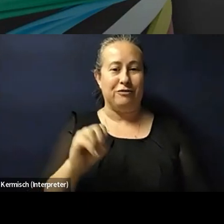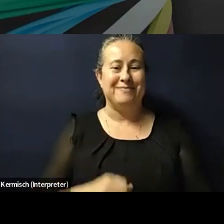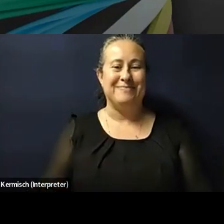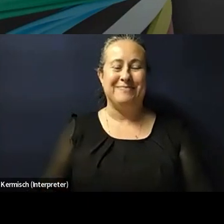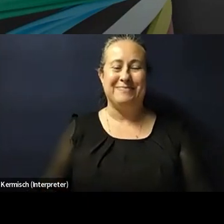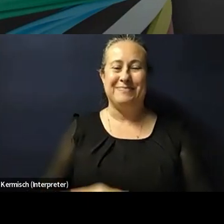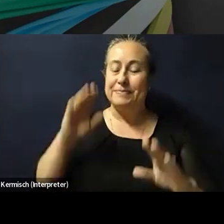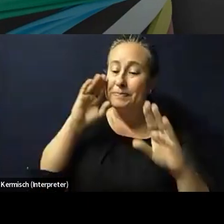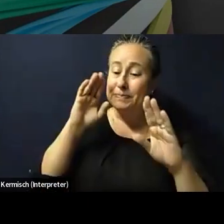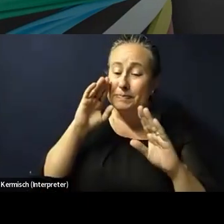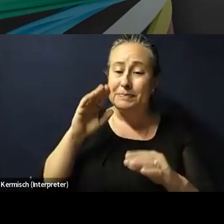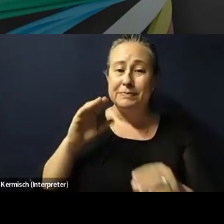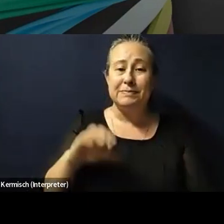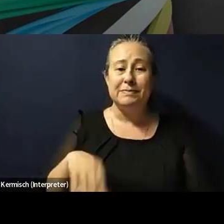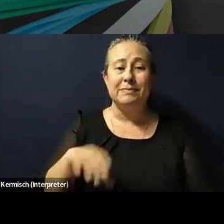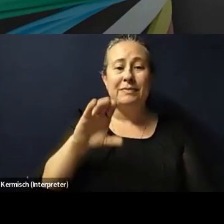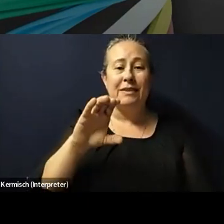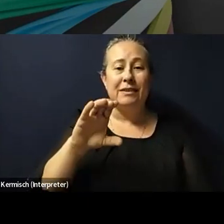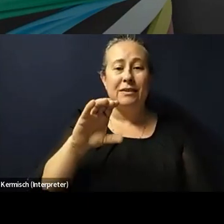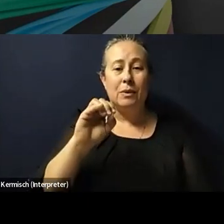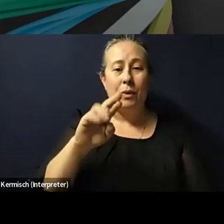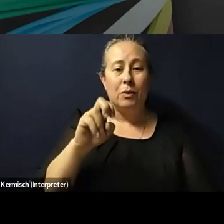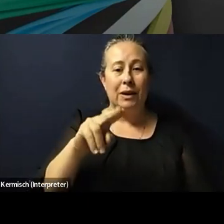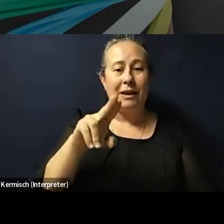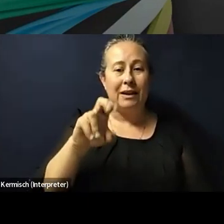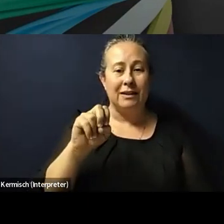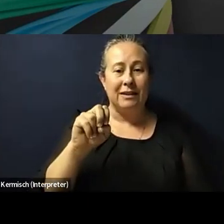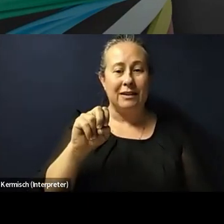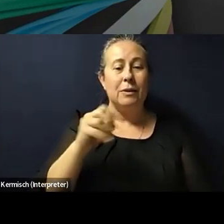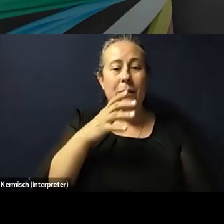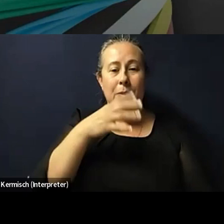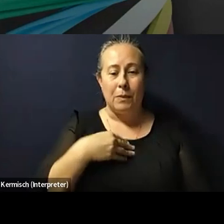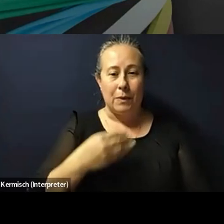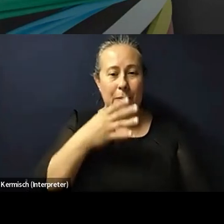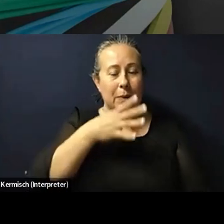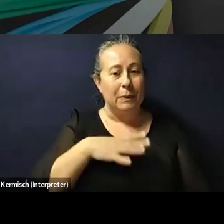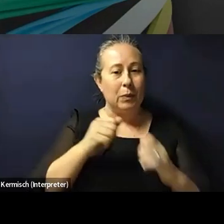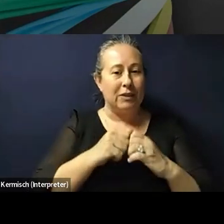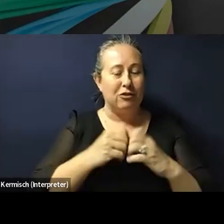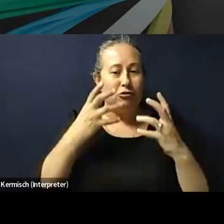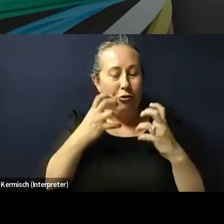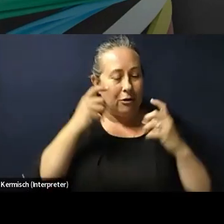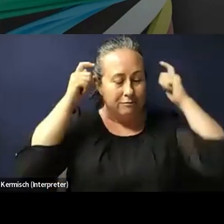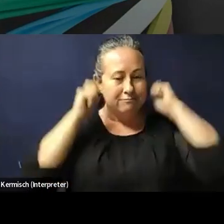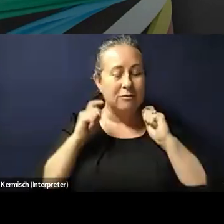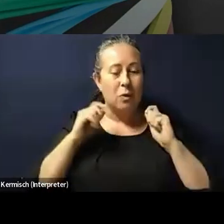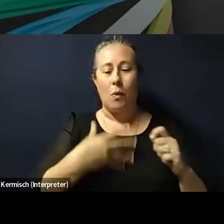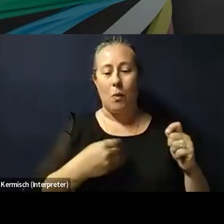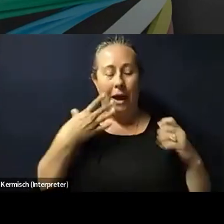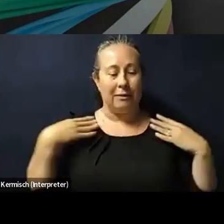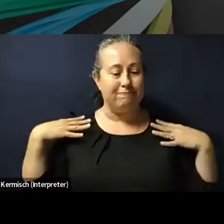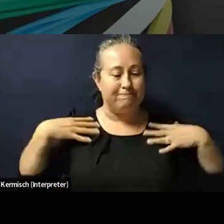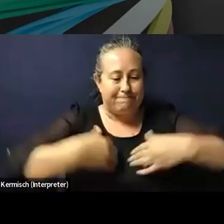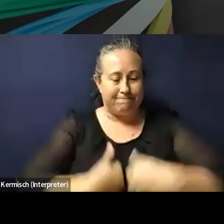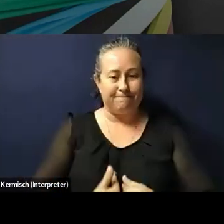Hello there. I'm Corrine. I'm a white woman with dark hair, blue eyes, and I'm wearing a white blazer. My office